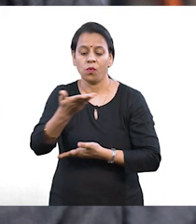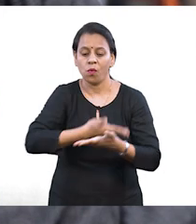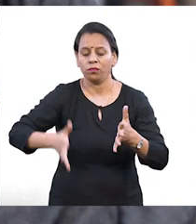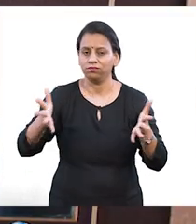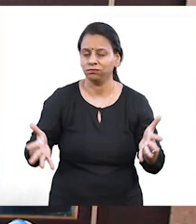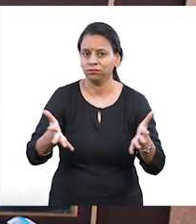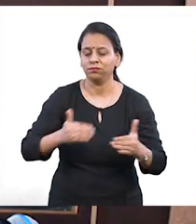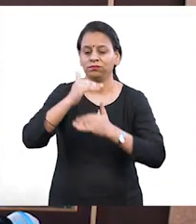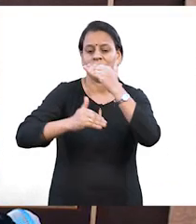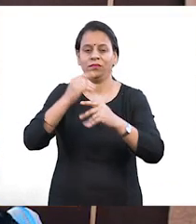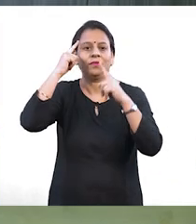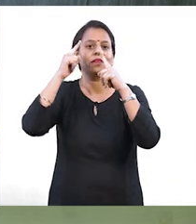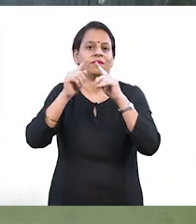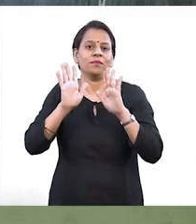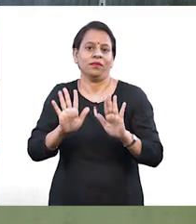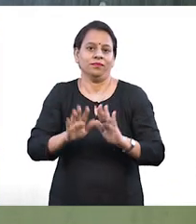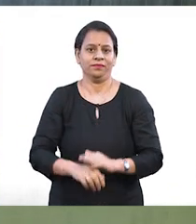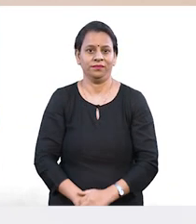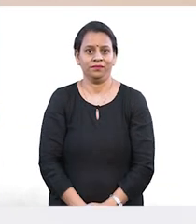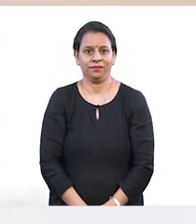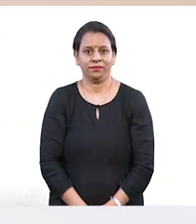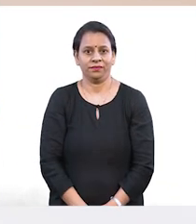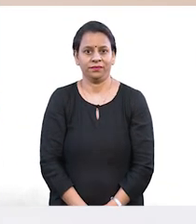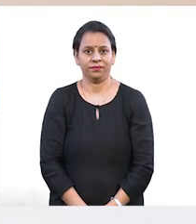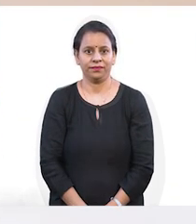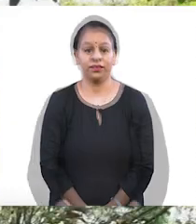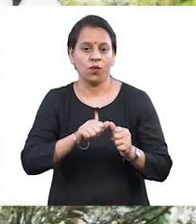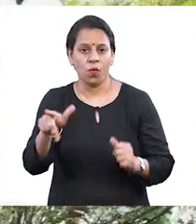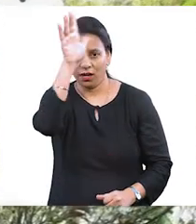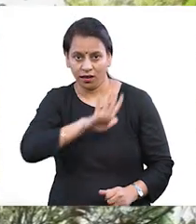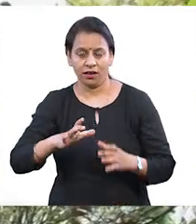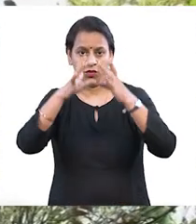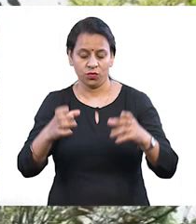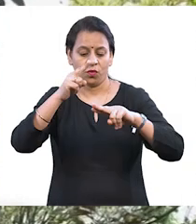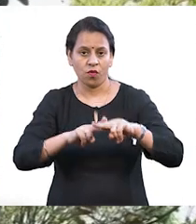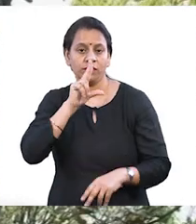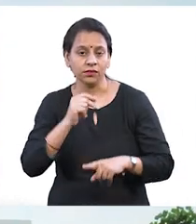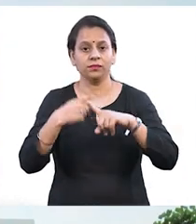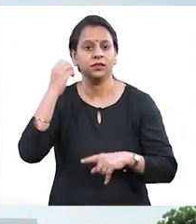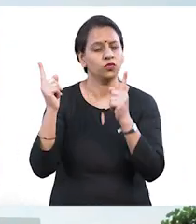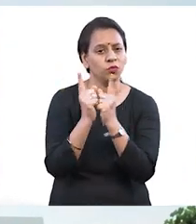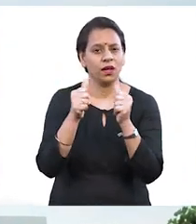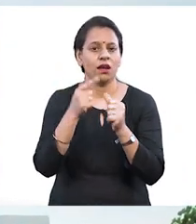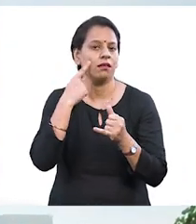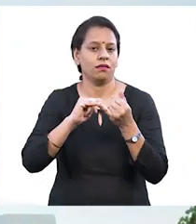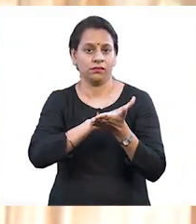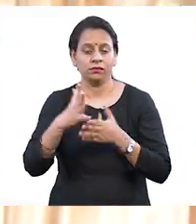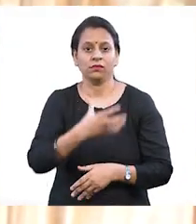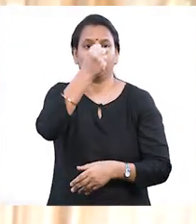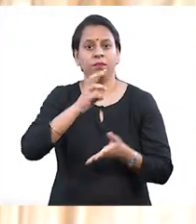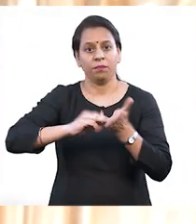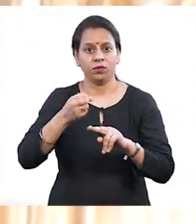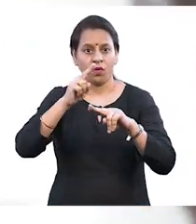life of persons with speech and hearing disability. The Institute is a pioneer national organization